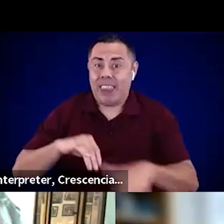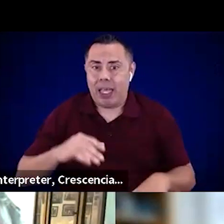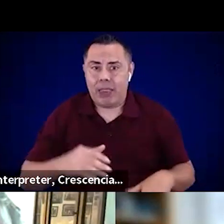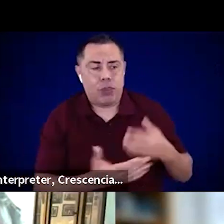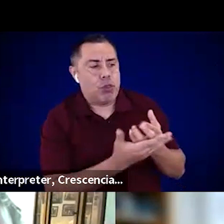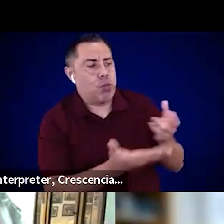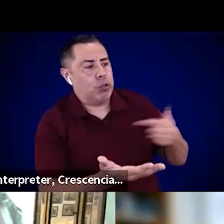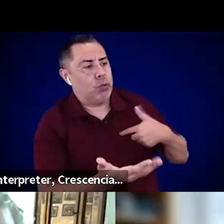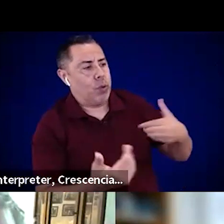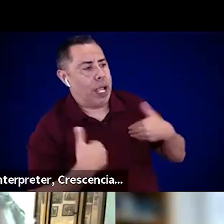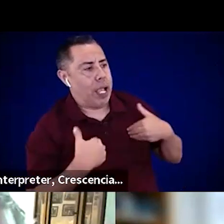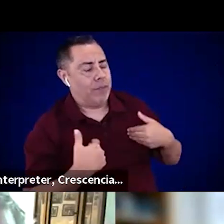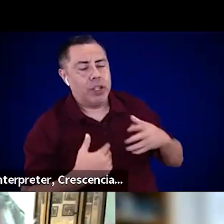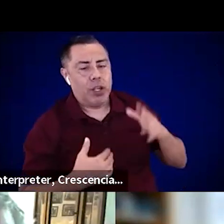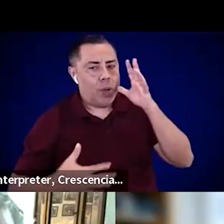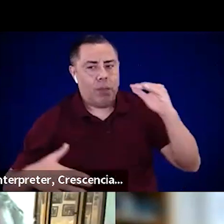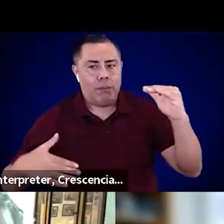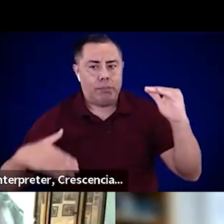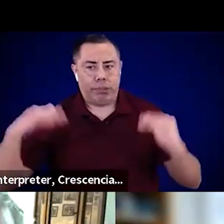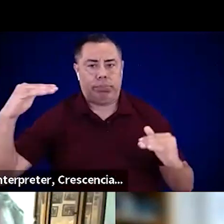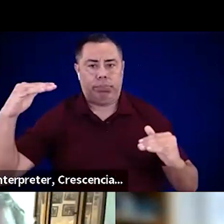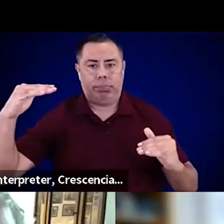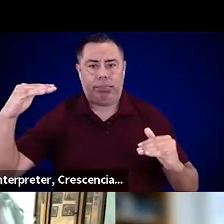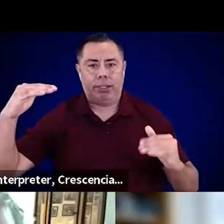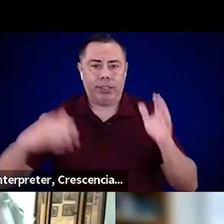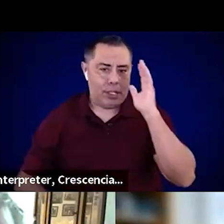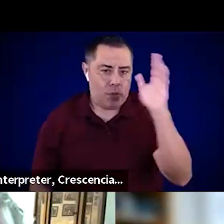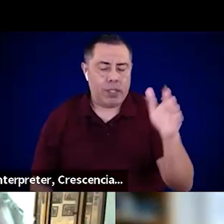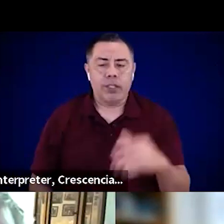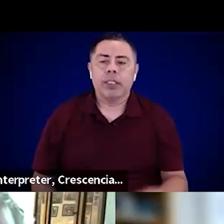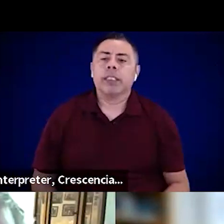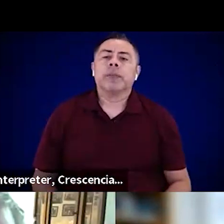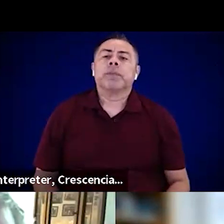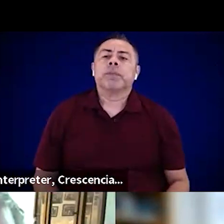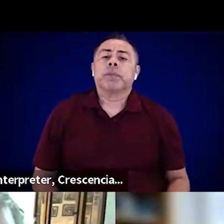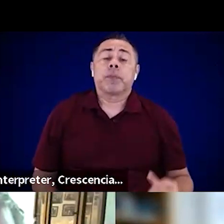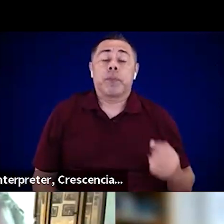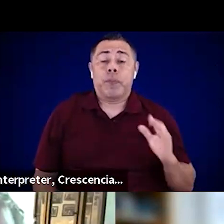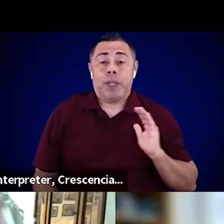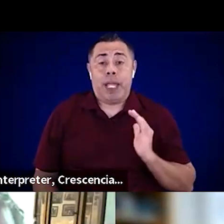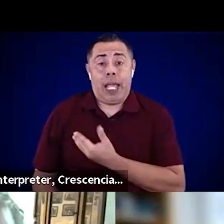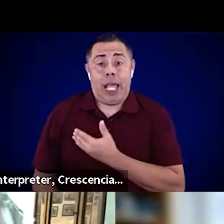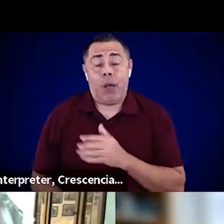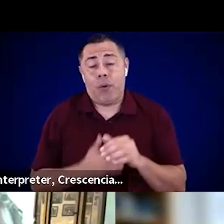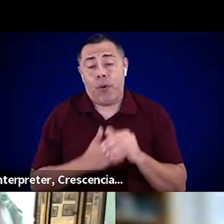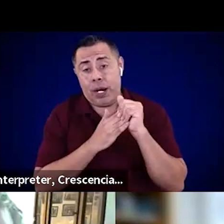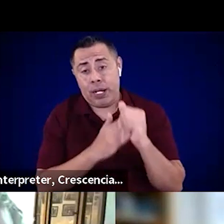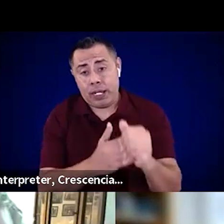And so what we're putting out there is guidance is for jurisdictions to develop